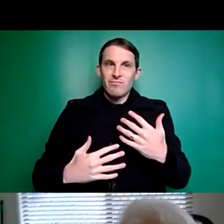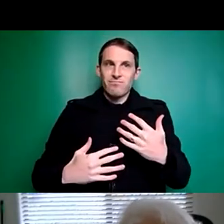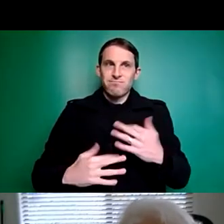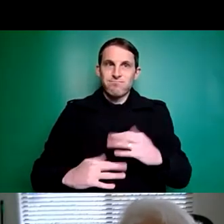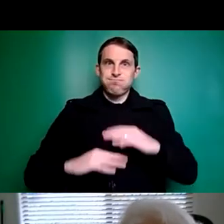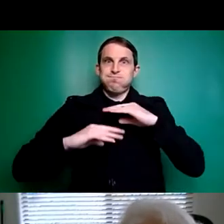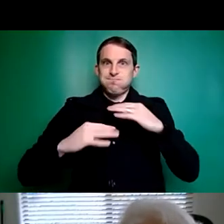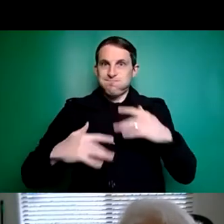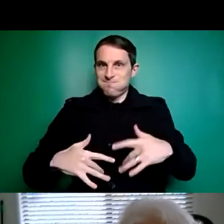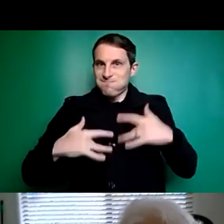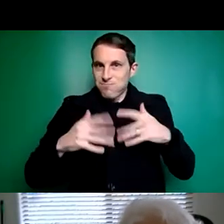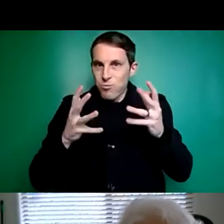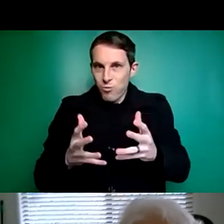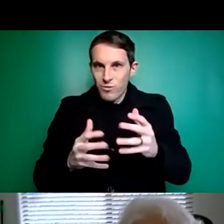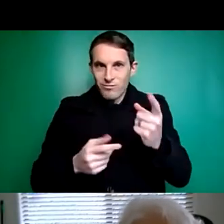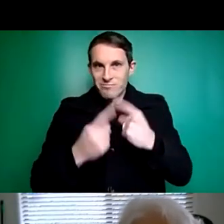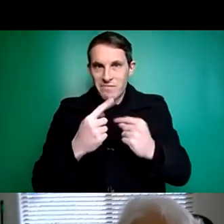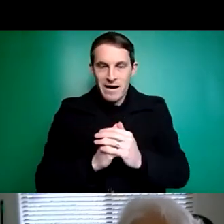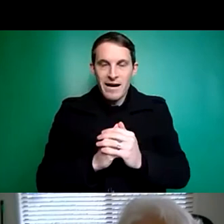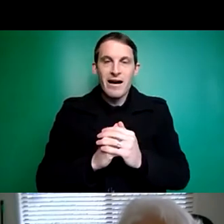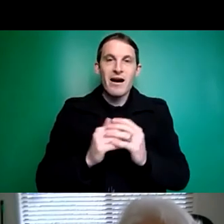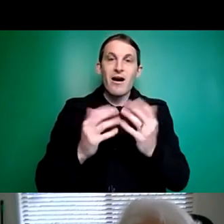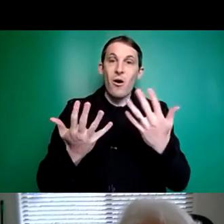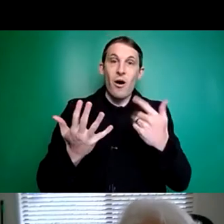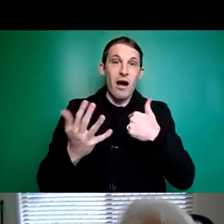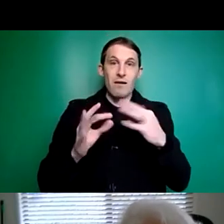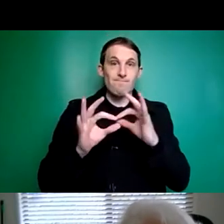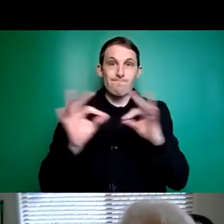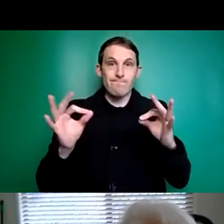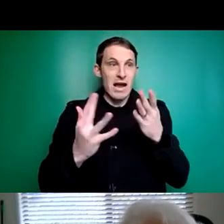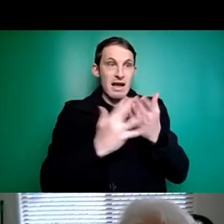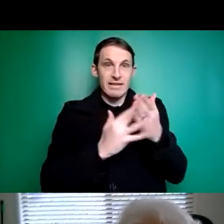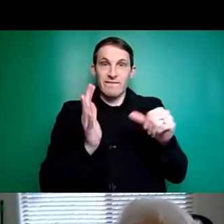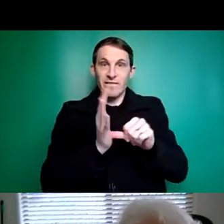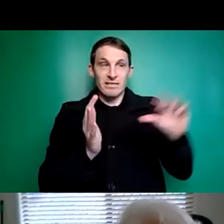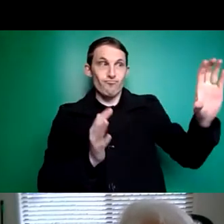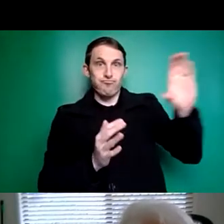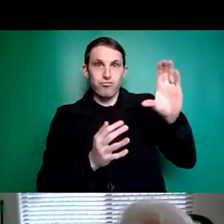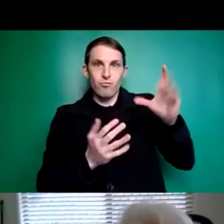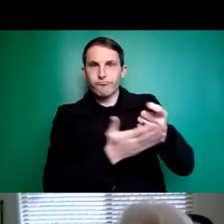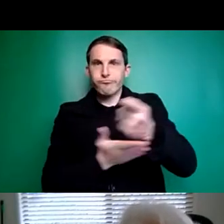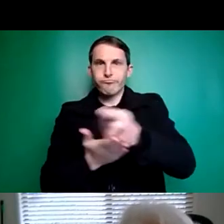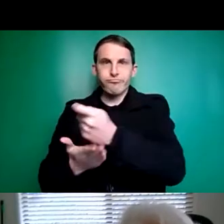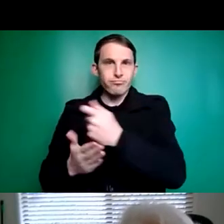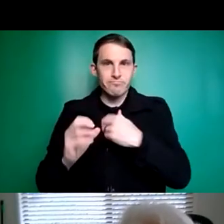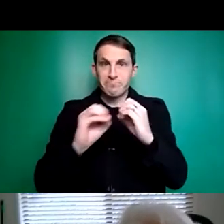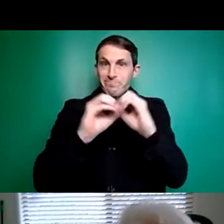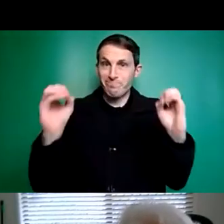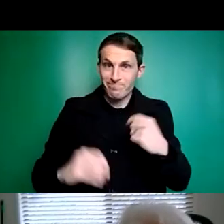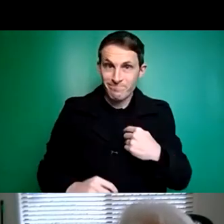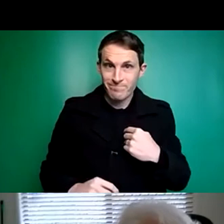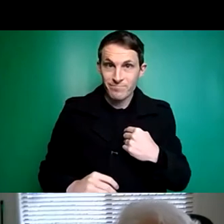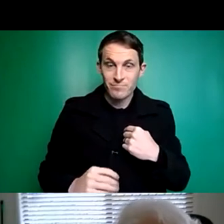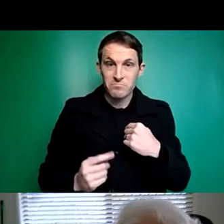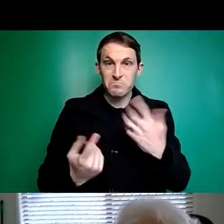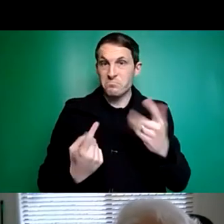I don't have any access to funding at the moment and the principal reason for